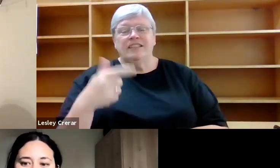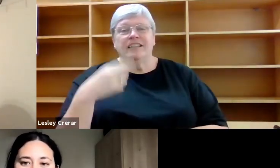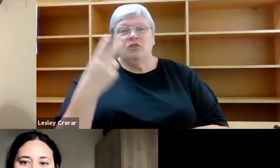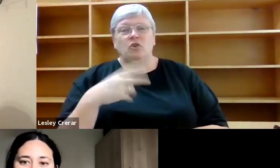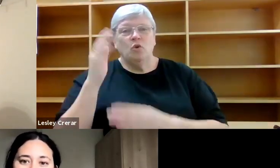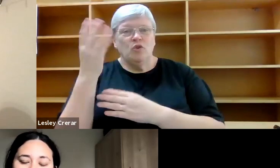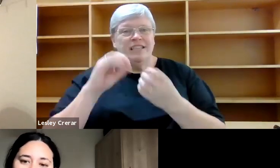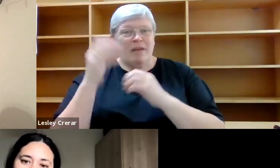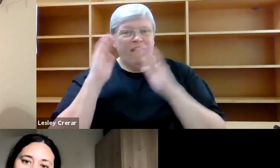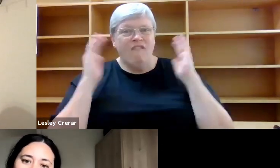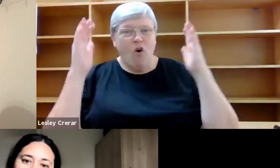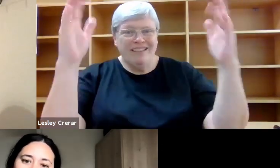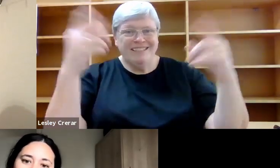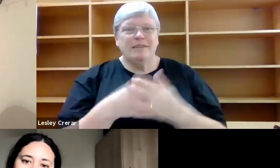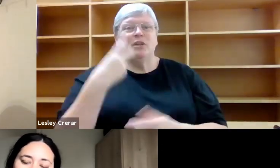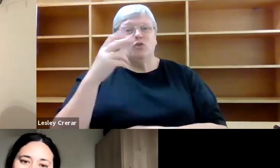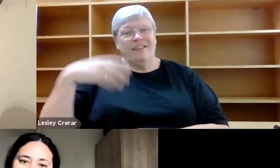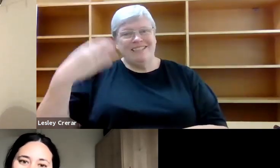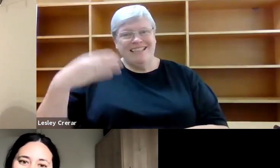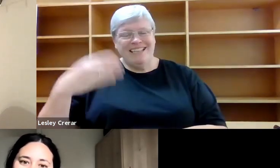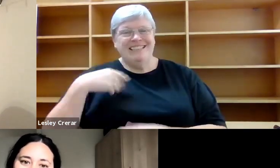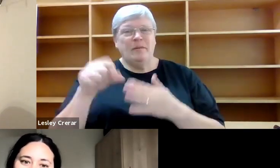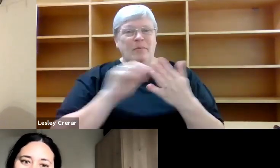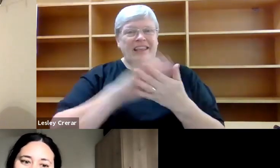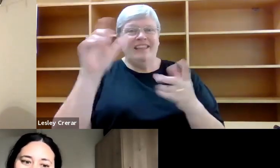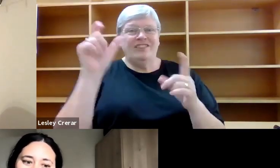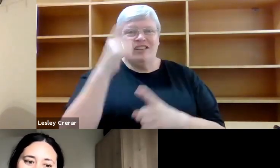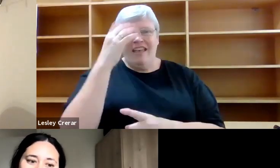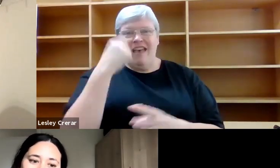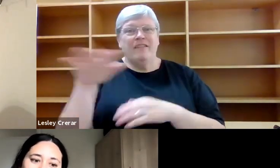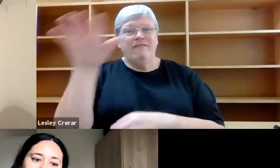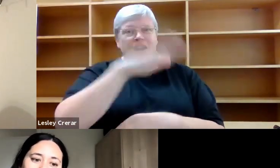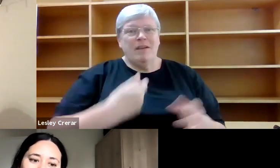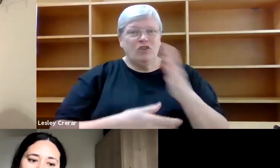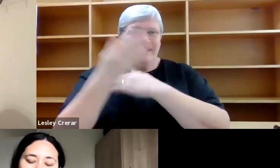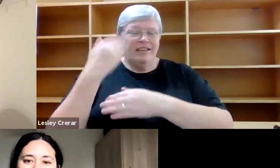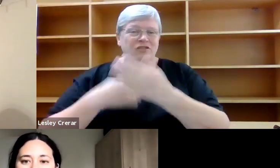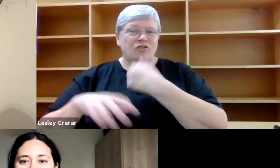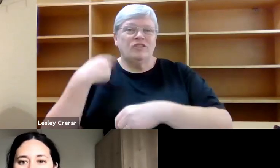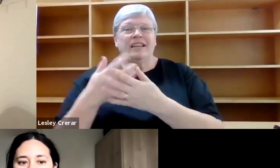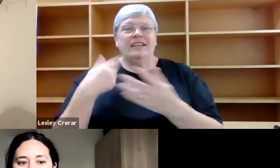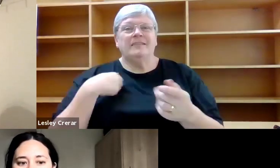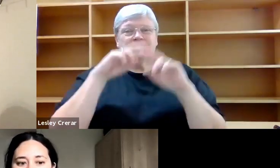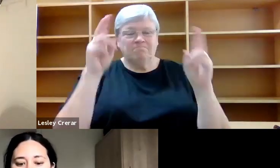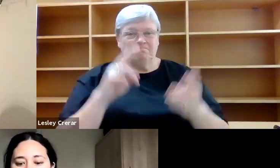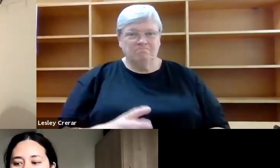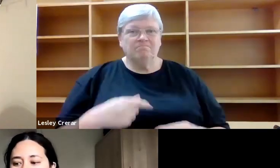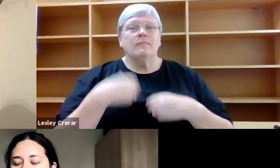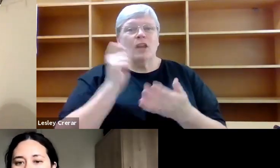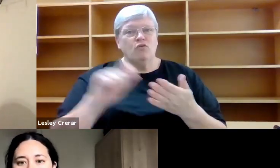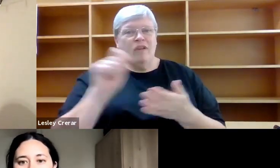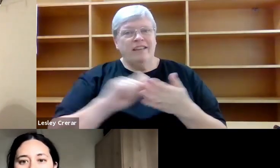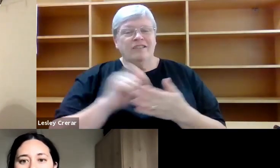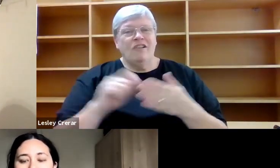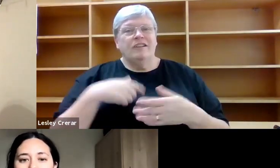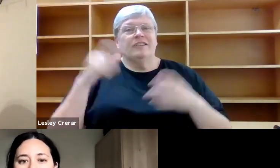published in 2019. She has a PhD in environmental history and aesthetics and was writer in residence at the Liebnis